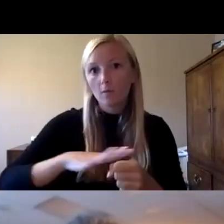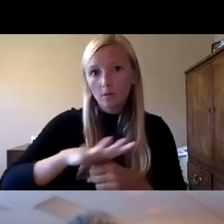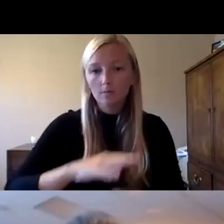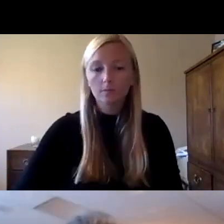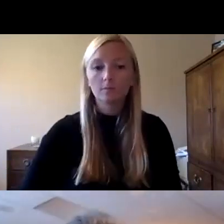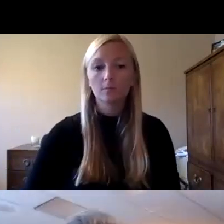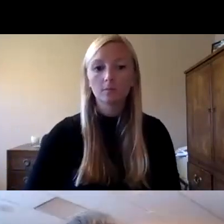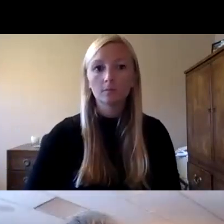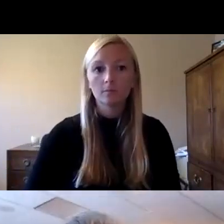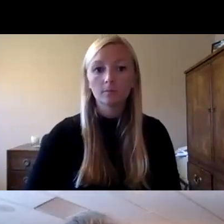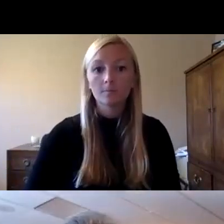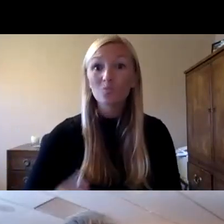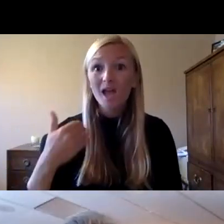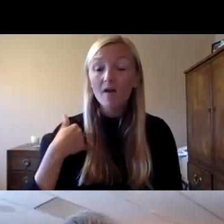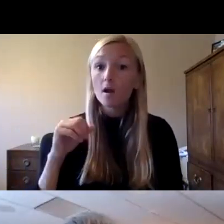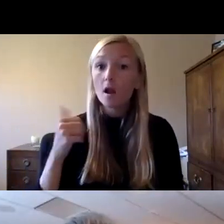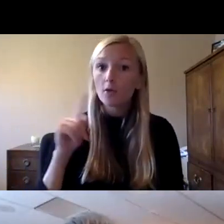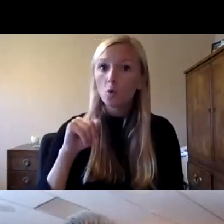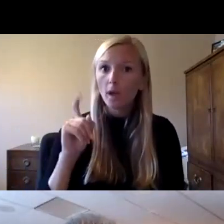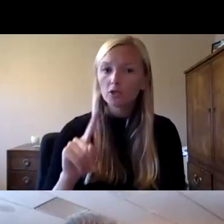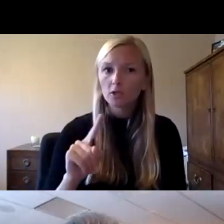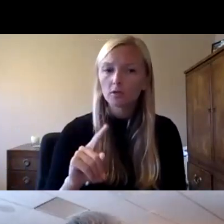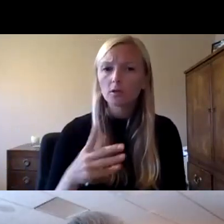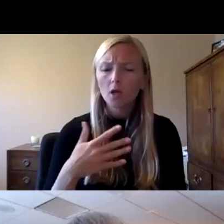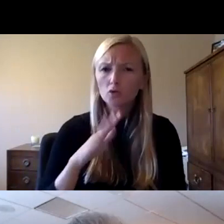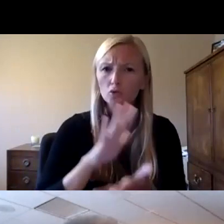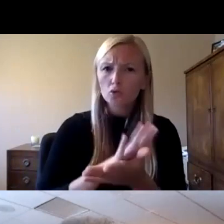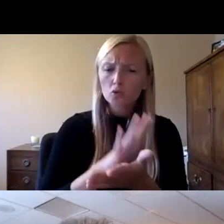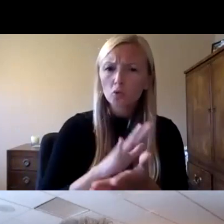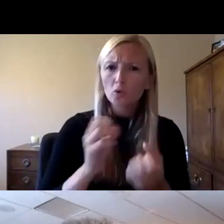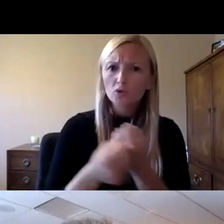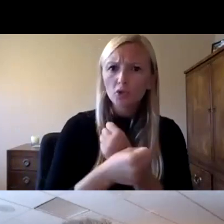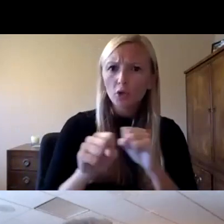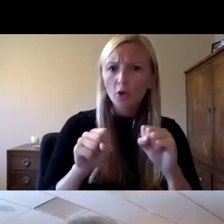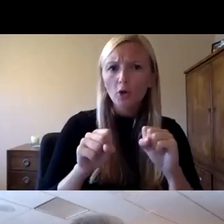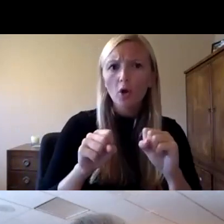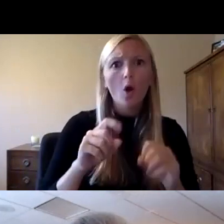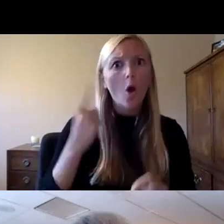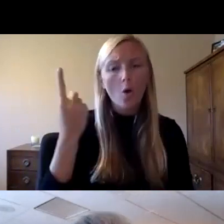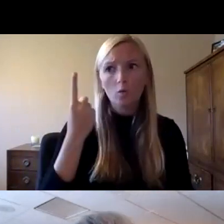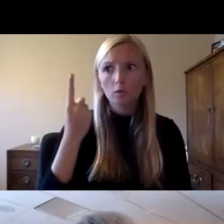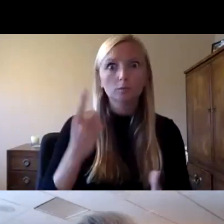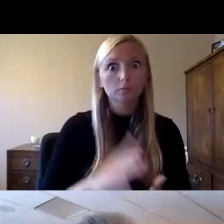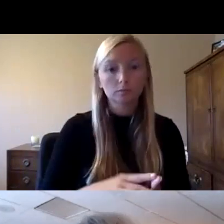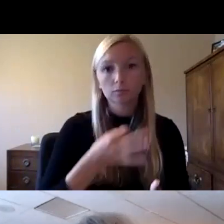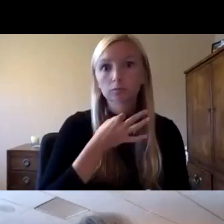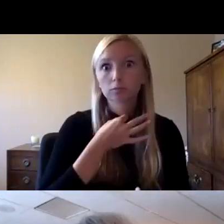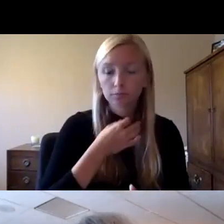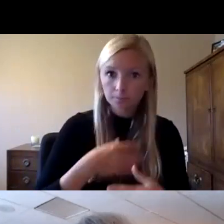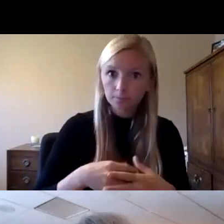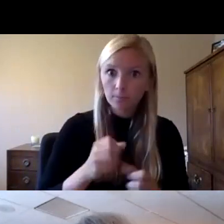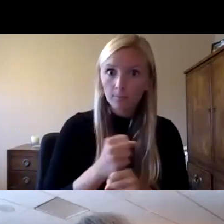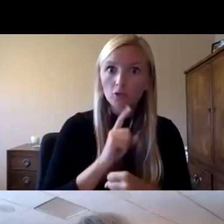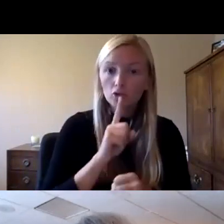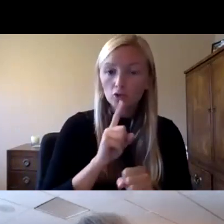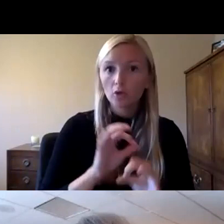we have another question here as school security is always of paramount concern in our planning before this